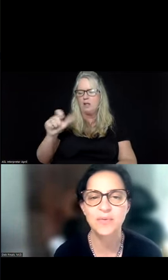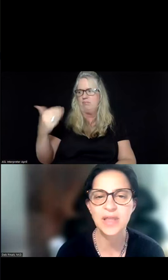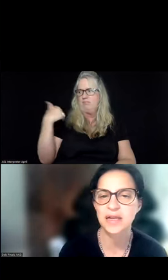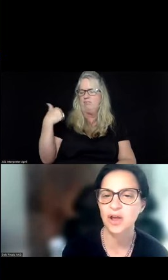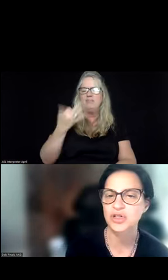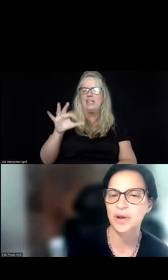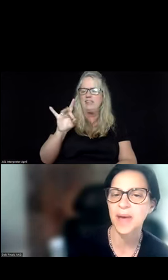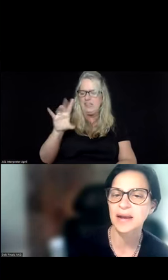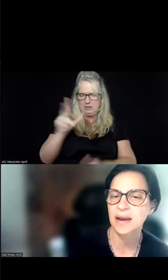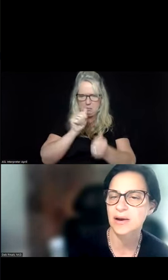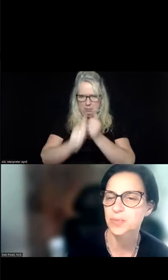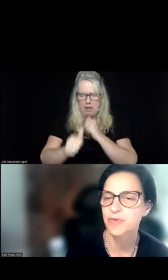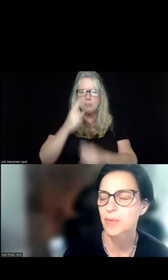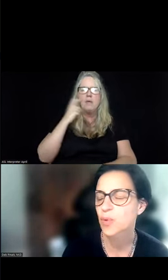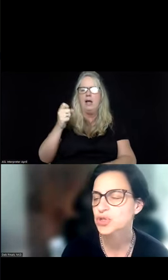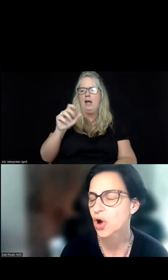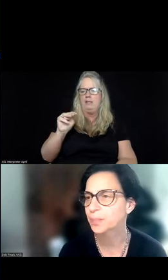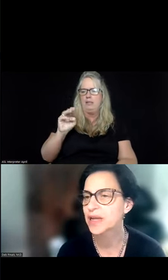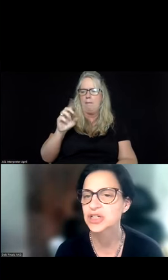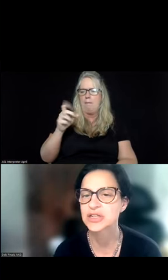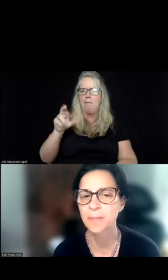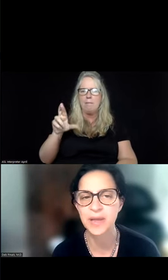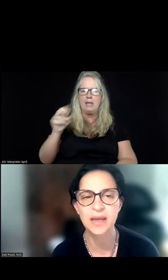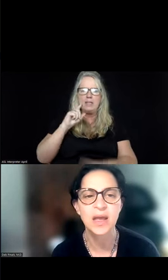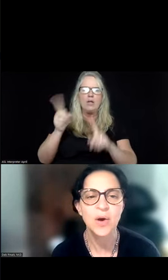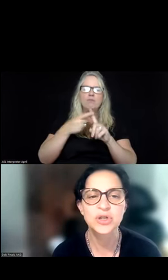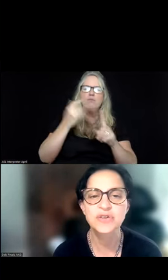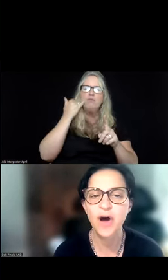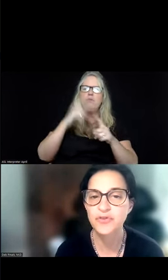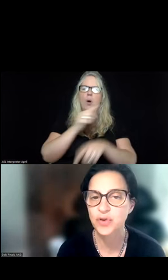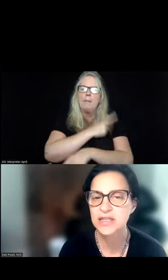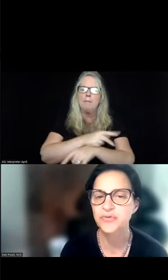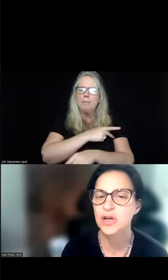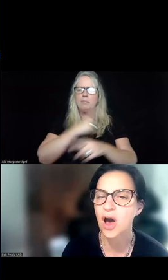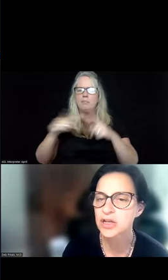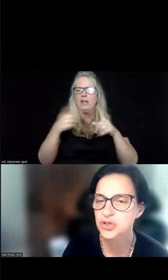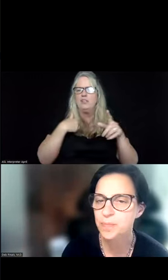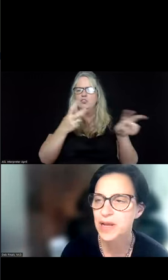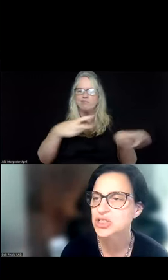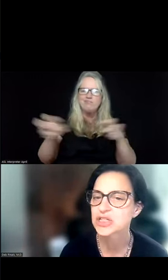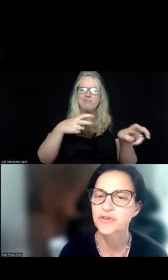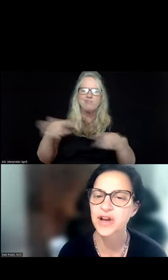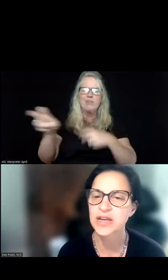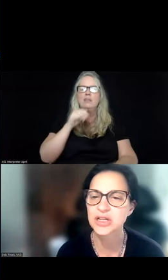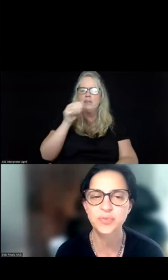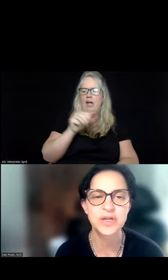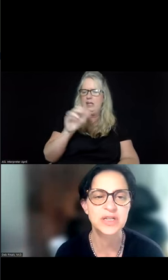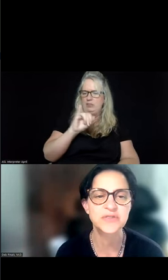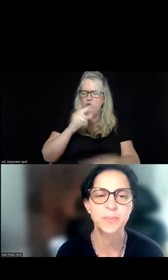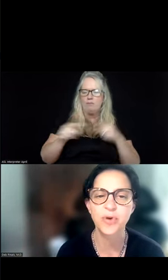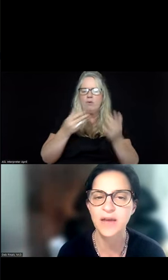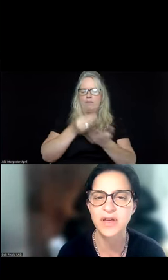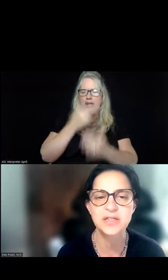related largely to Medicare to prevent what was called patient dumping, which involved transferring uninsured patients for financial